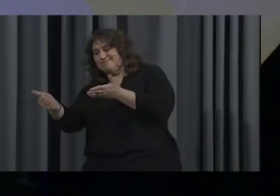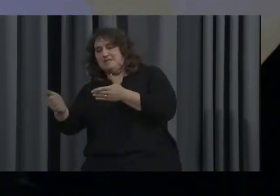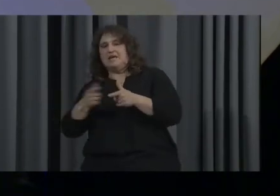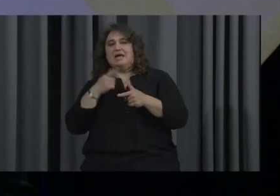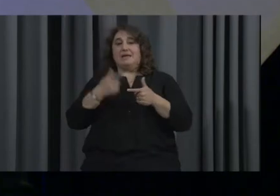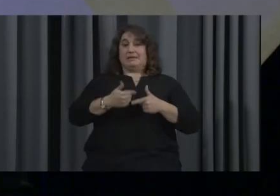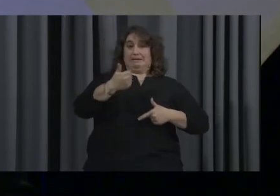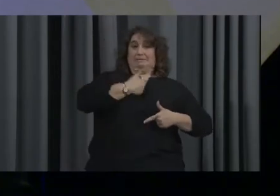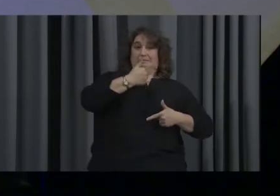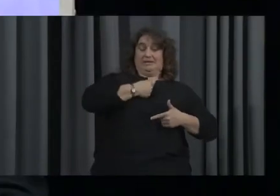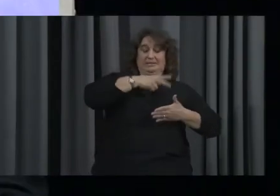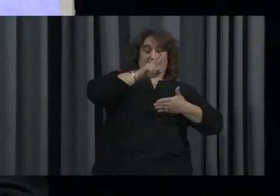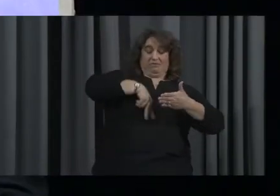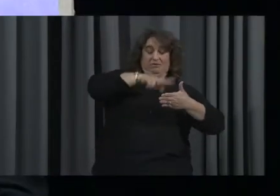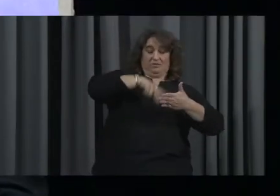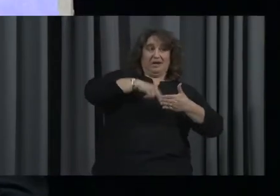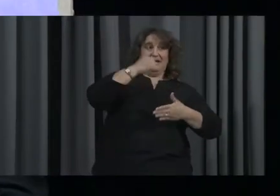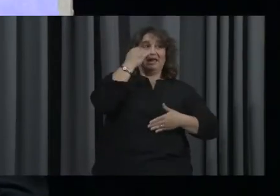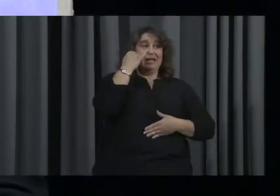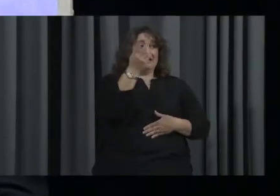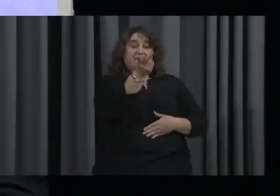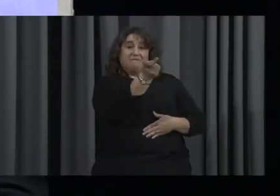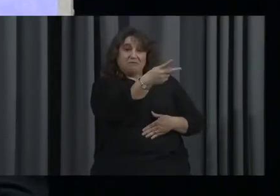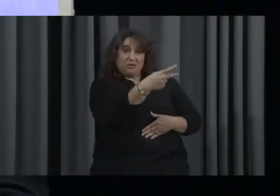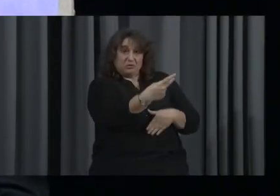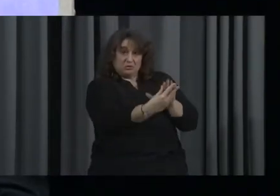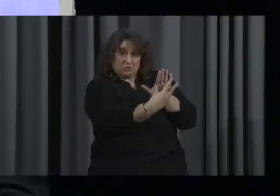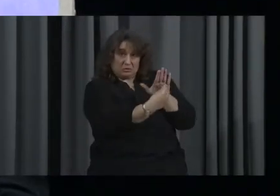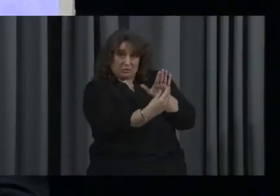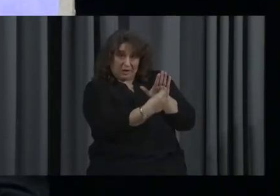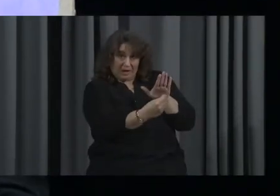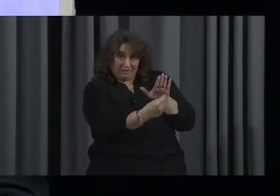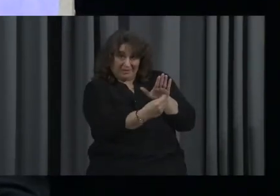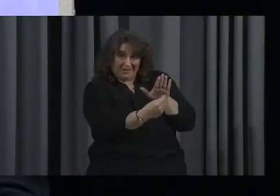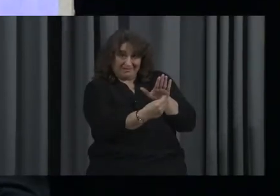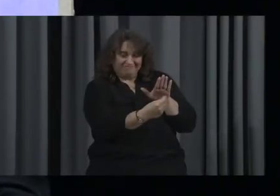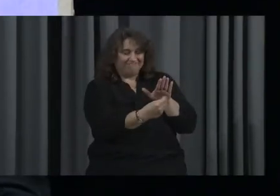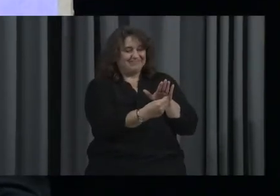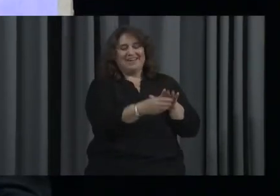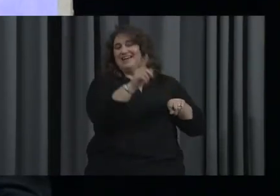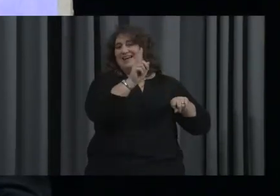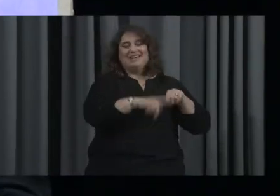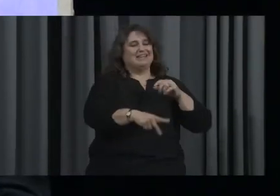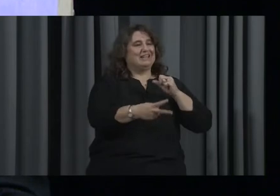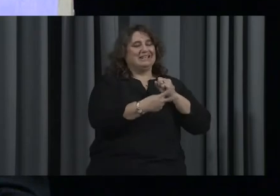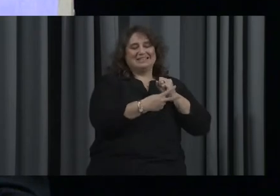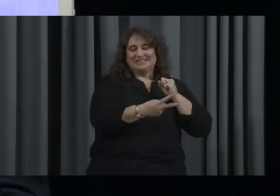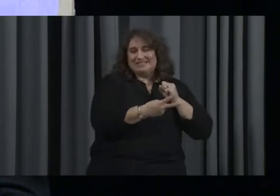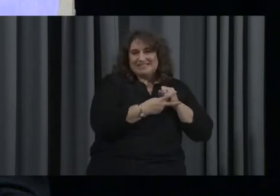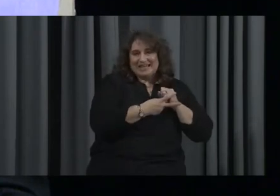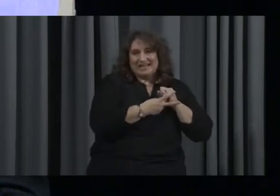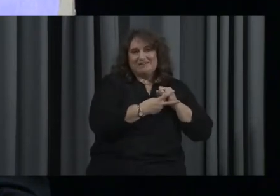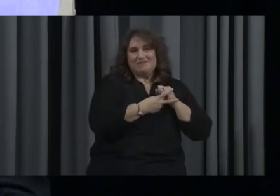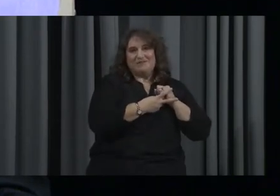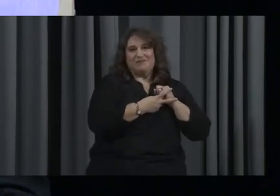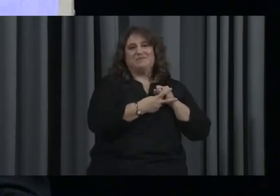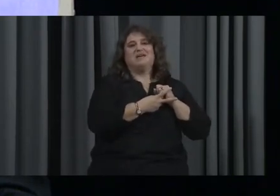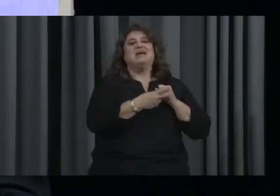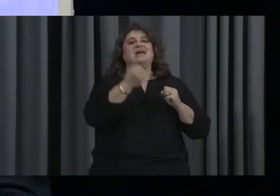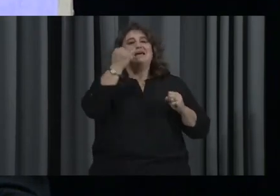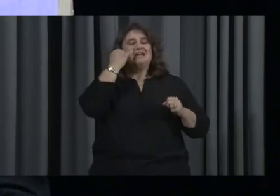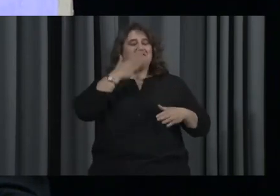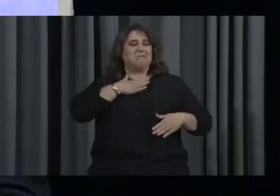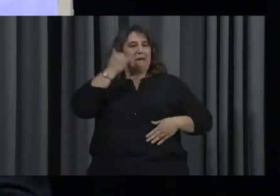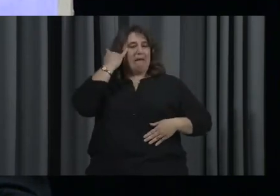they will cross it off. Then Trent will say what's on her list and whoever has that word